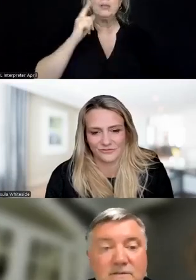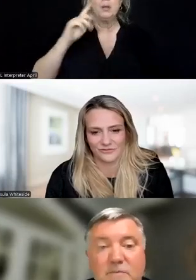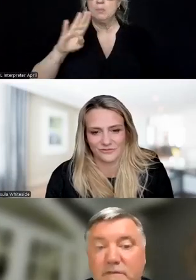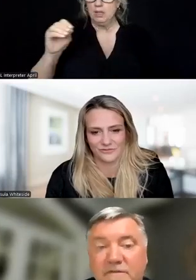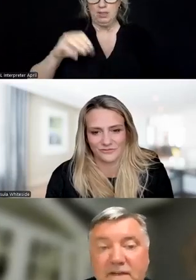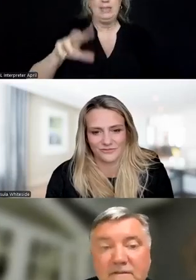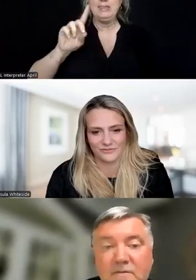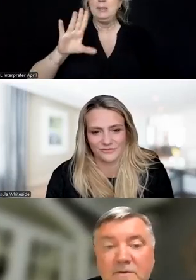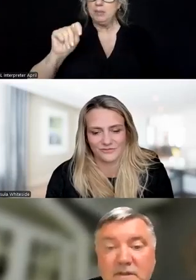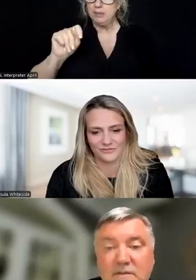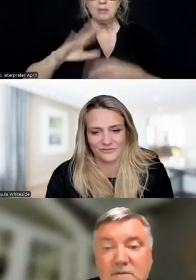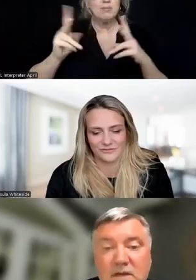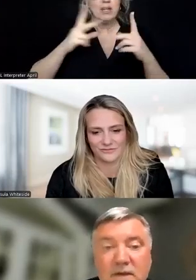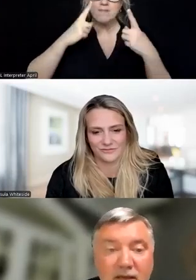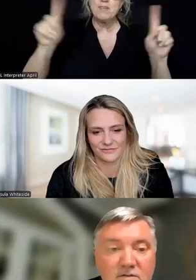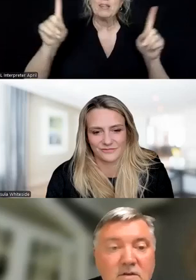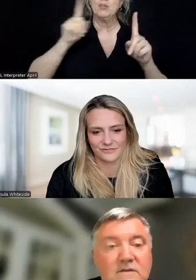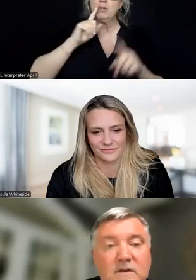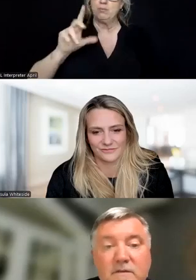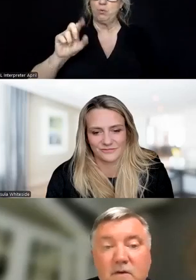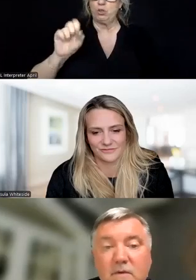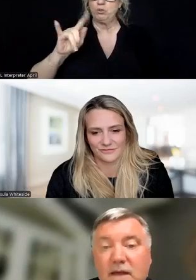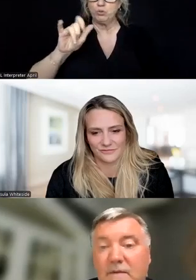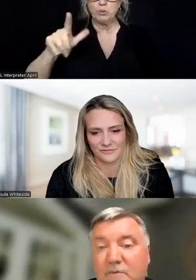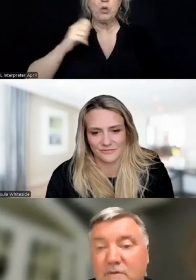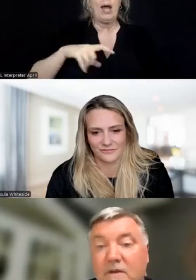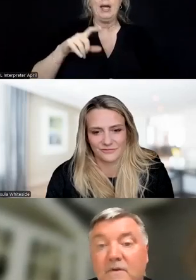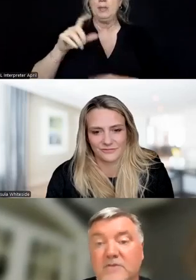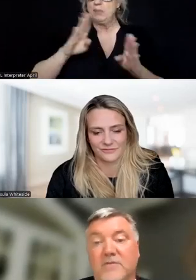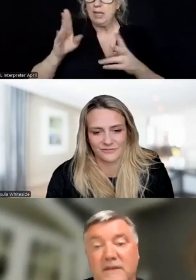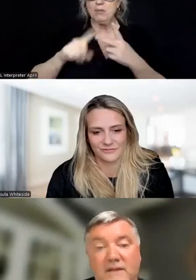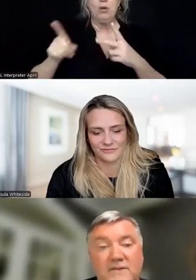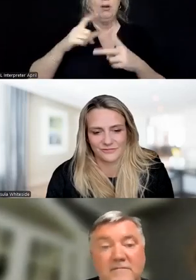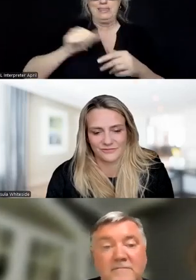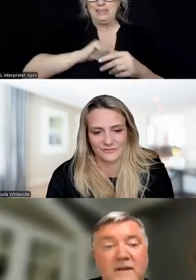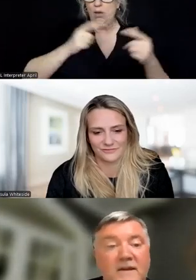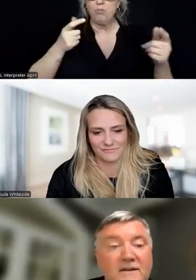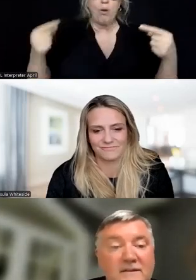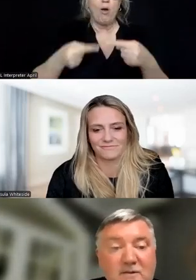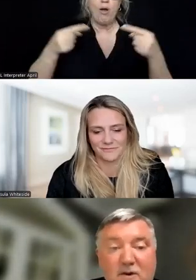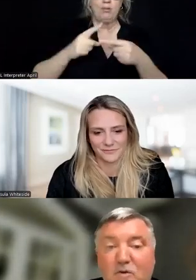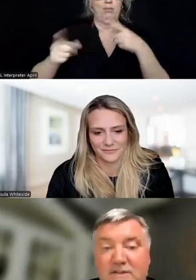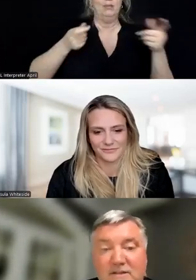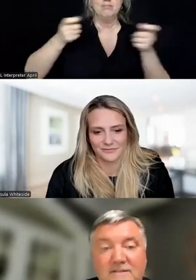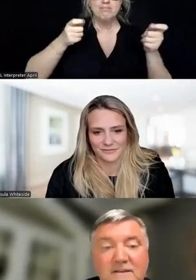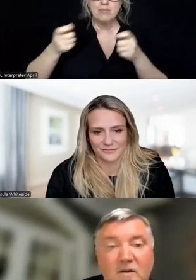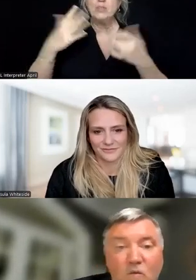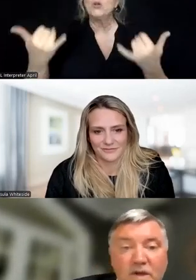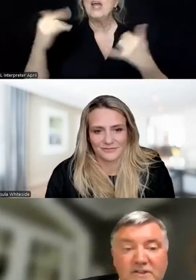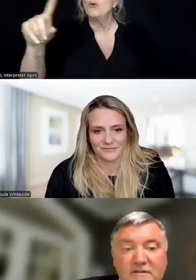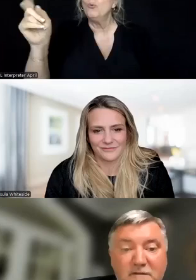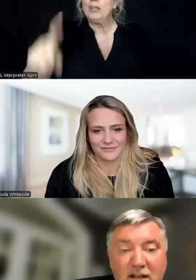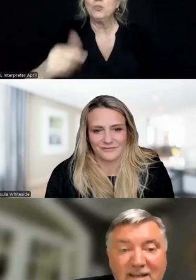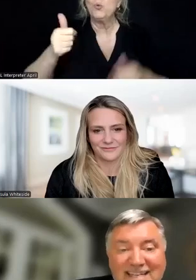DBT has also proven effective in reducing suicidal behaviors, self-harm, and improving emotional regulation. So our question is,